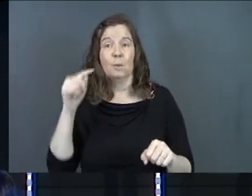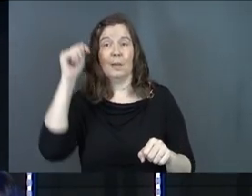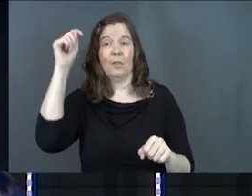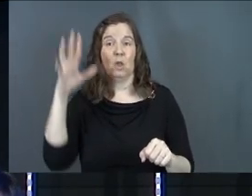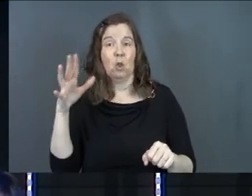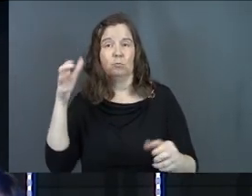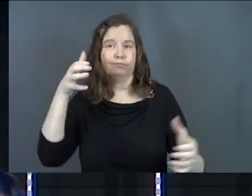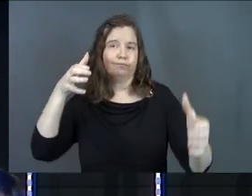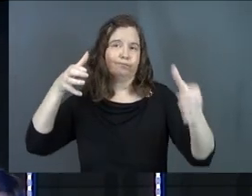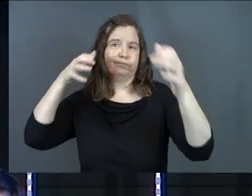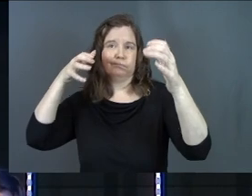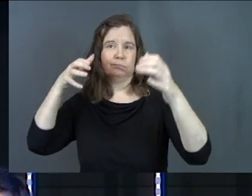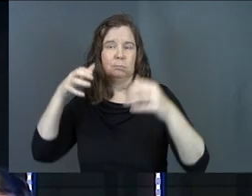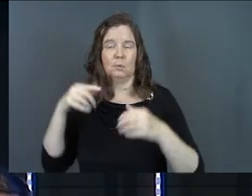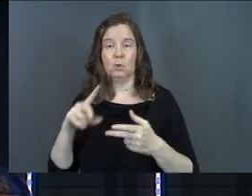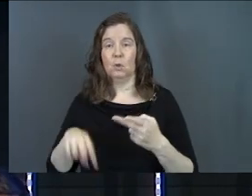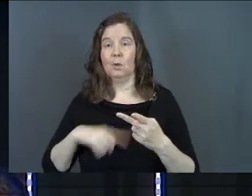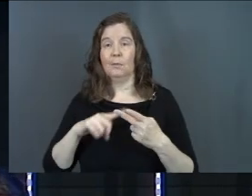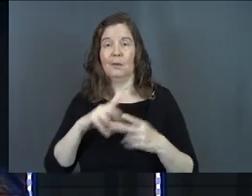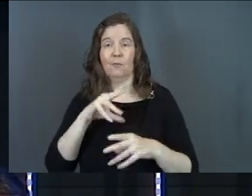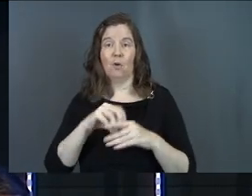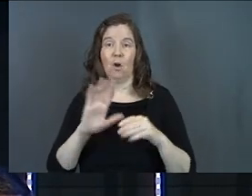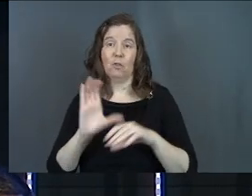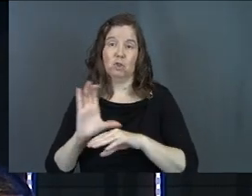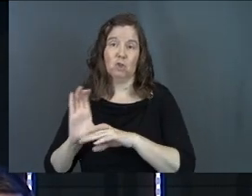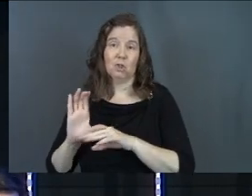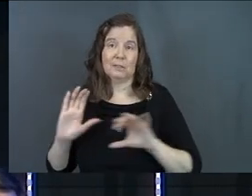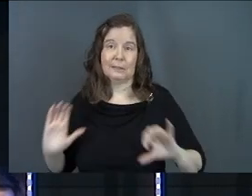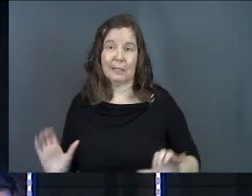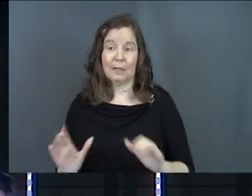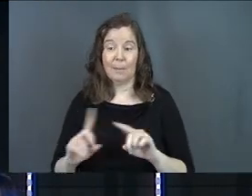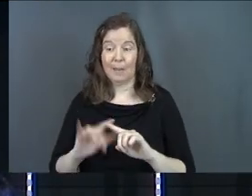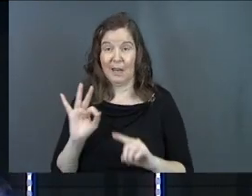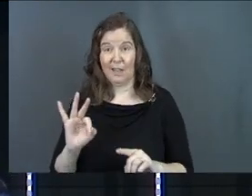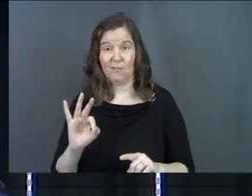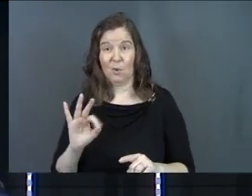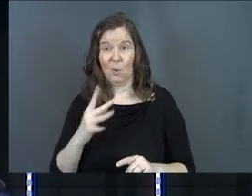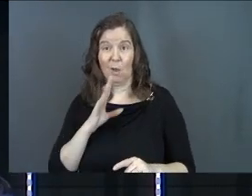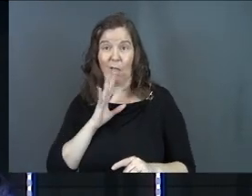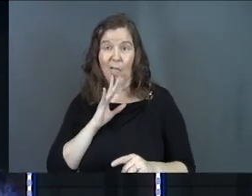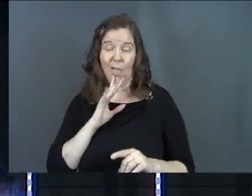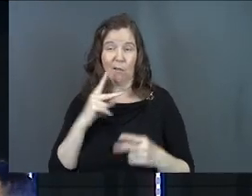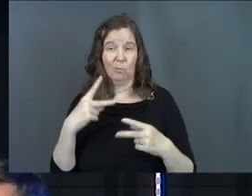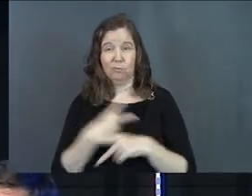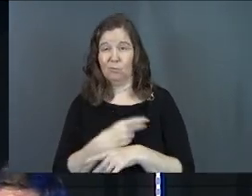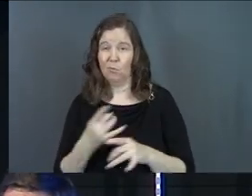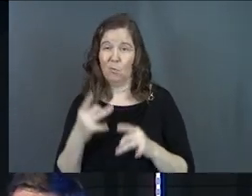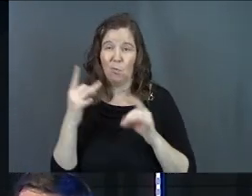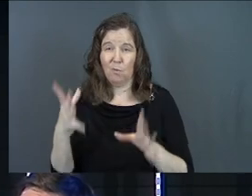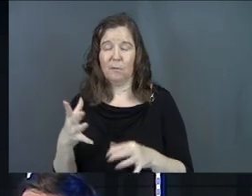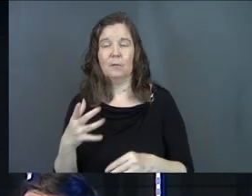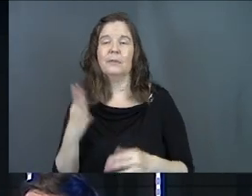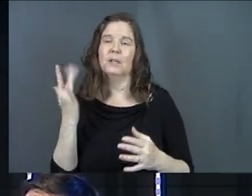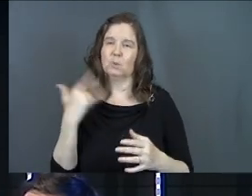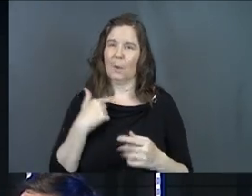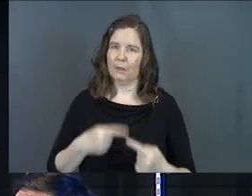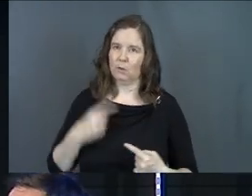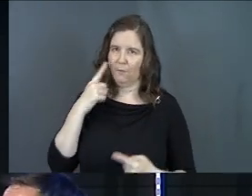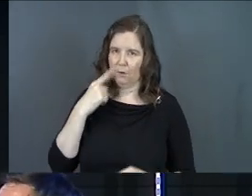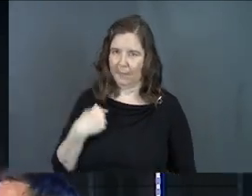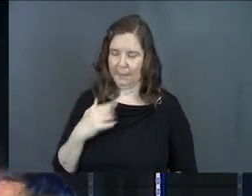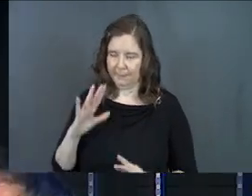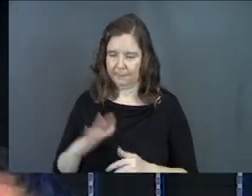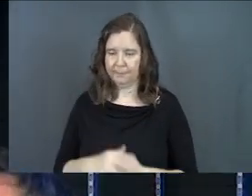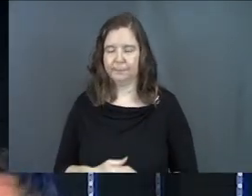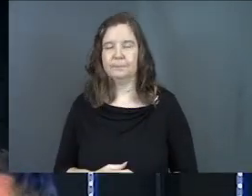theologian. You can be involved in all the church stuff. But if your tongue is out of control, here's why this is a struggle for